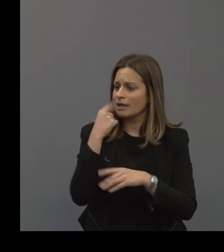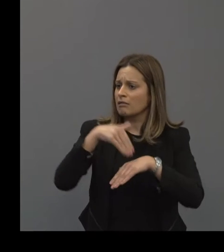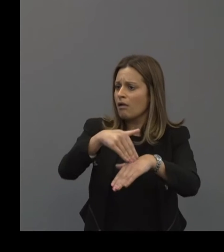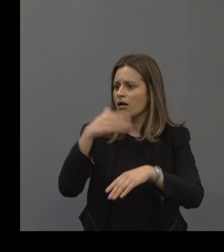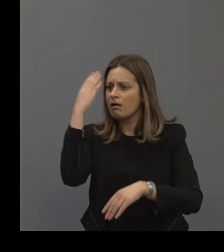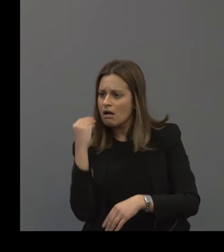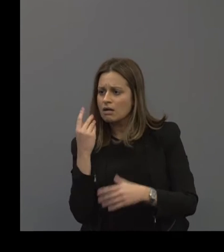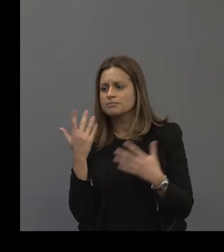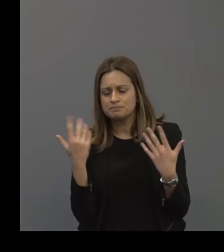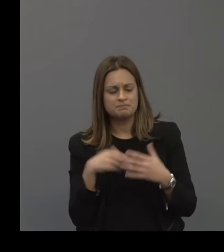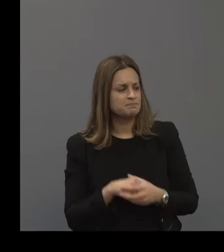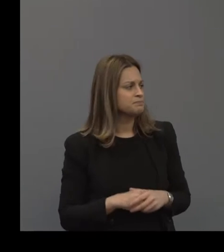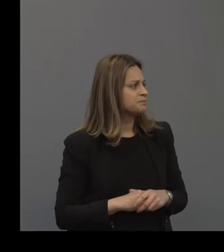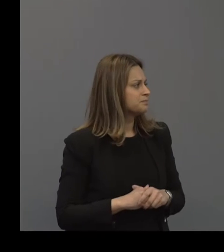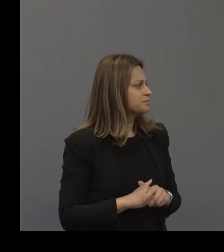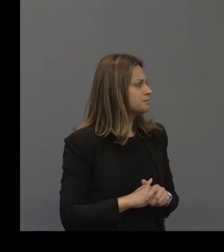things you have along the way.